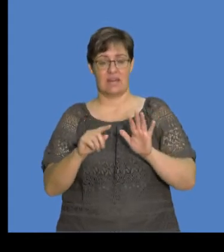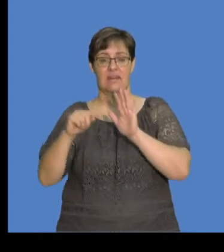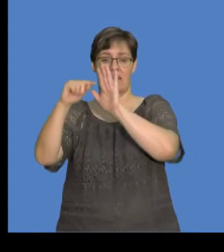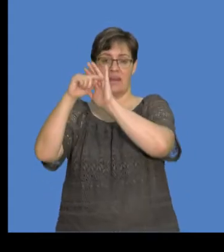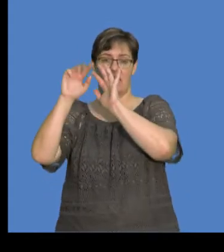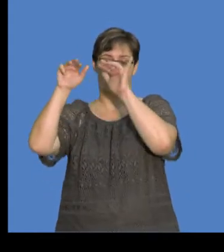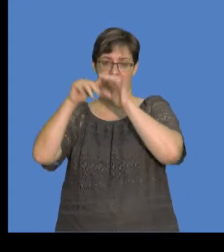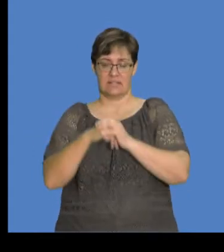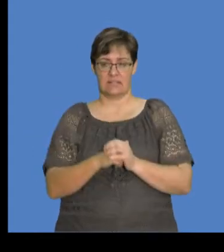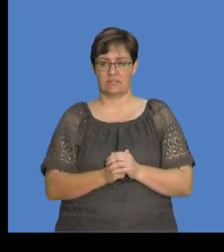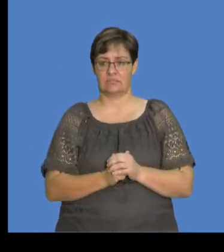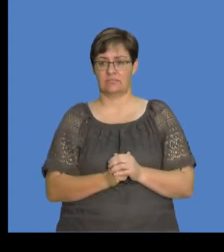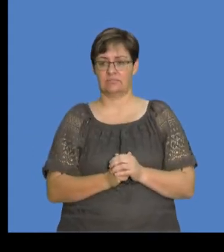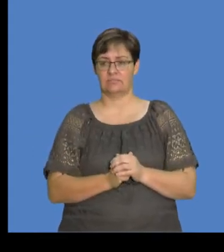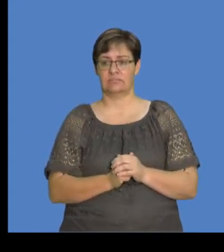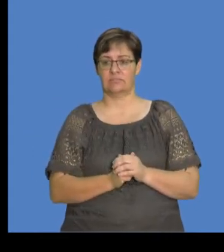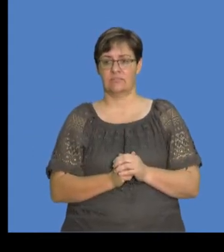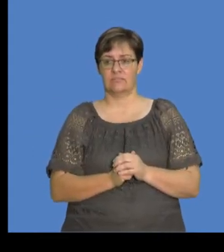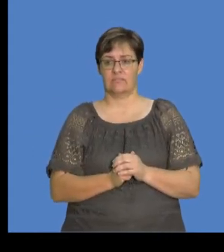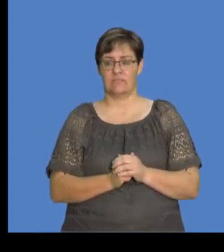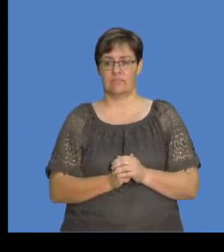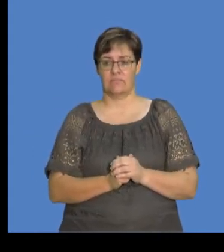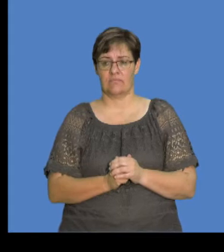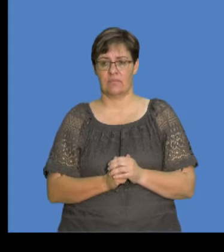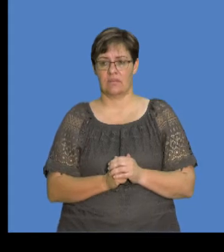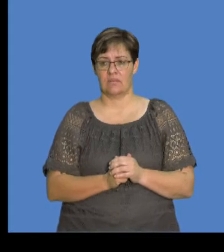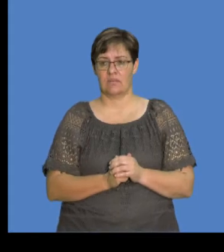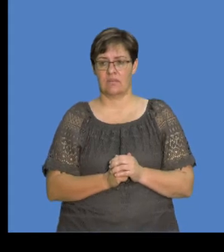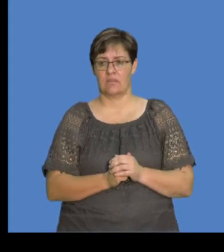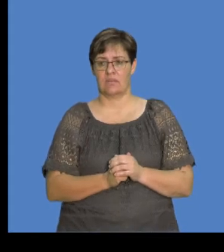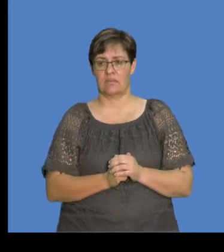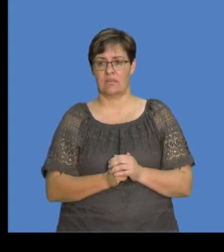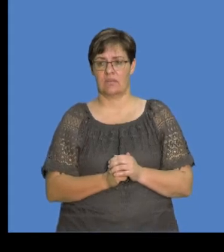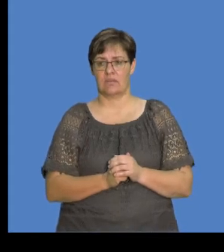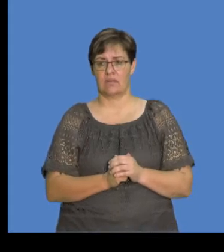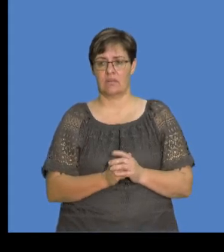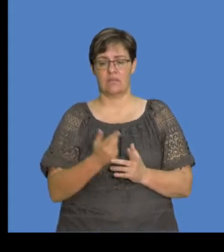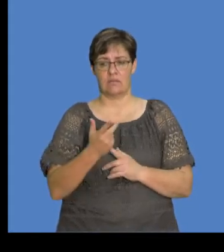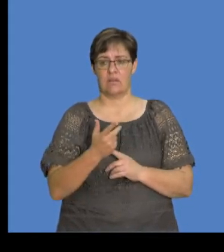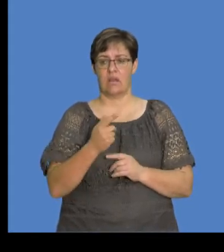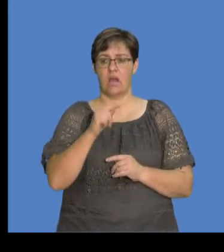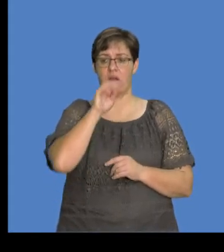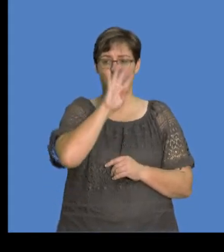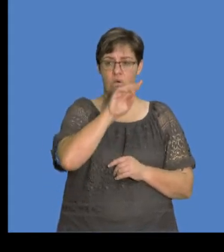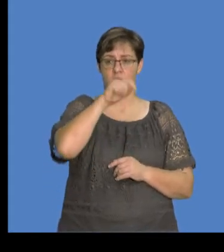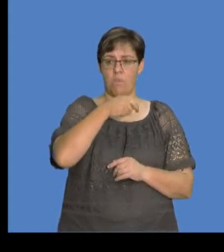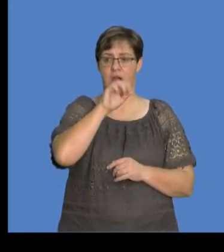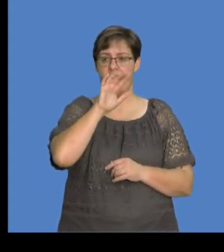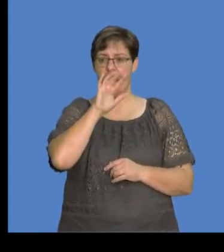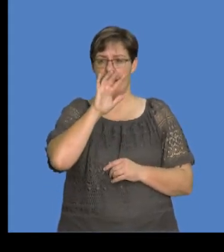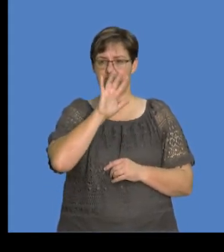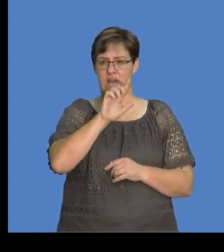exponent 13, okay? 4 comma 375 times 10 exponent 13